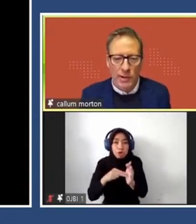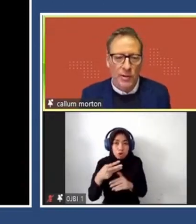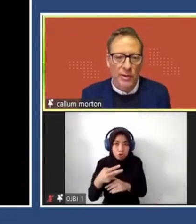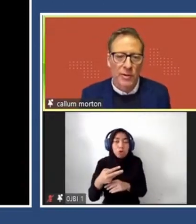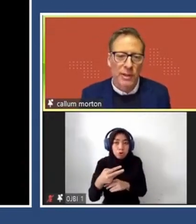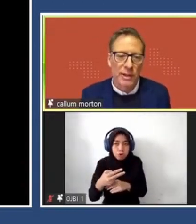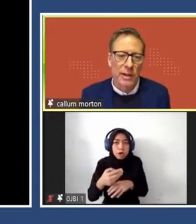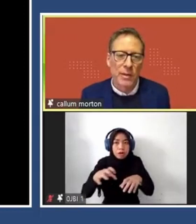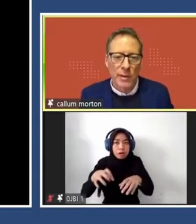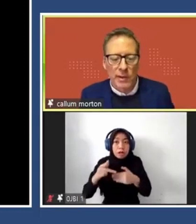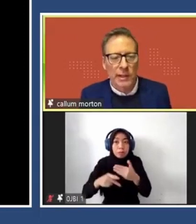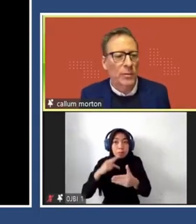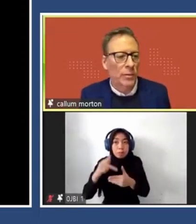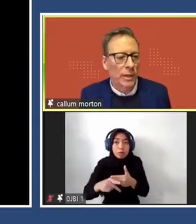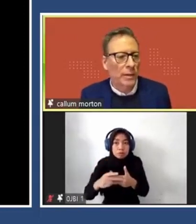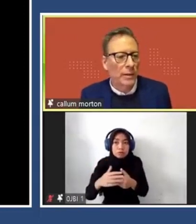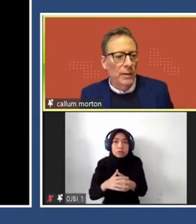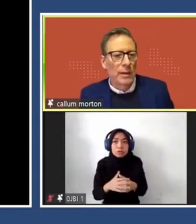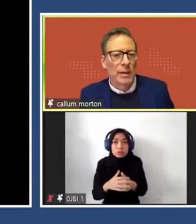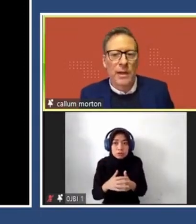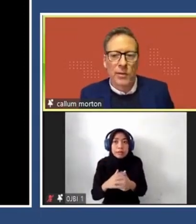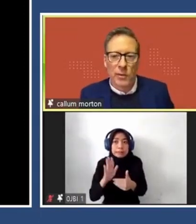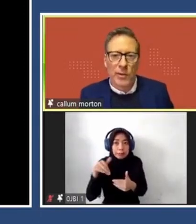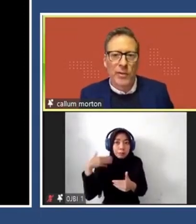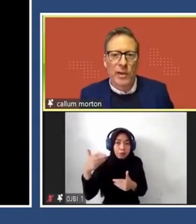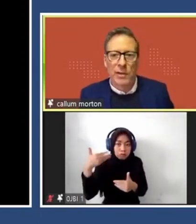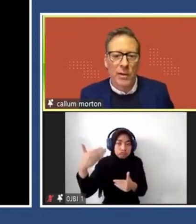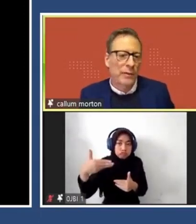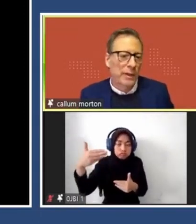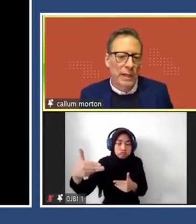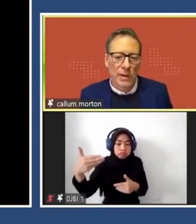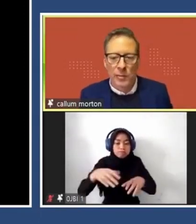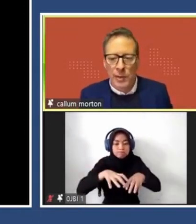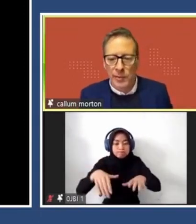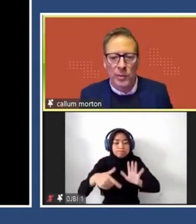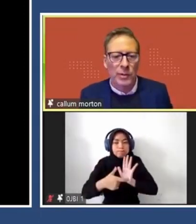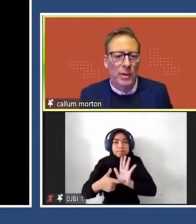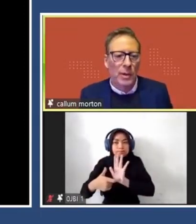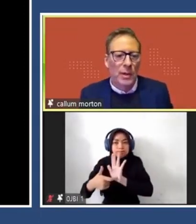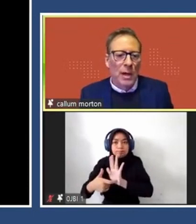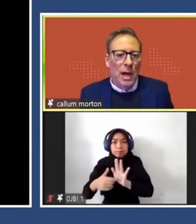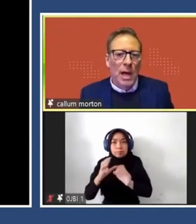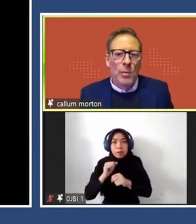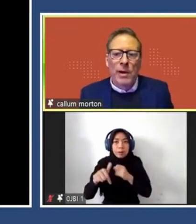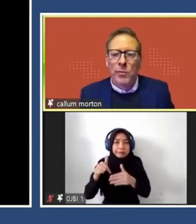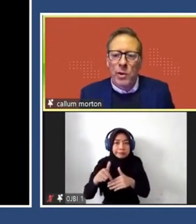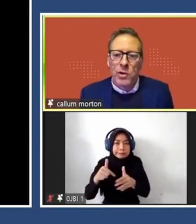This project is just sitting there and has been sitting there all year. It's had two false starts, so hopefully next year it be performed.